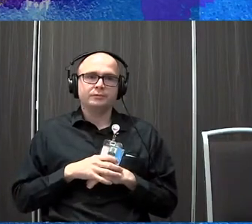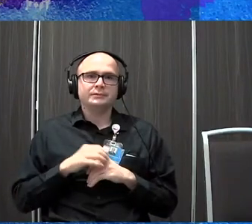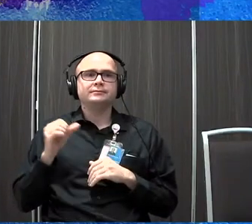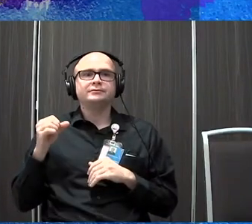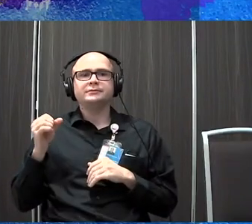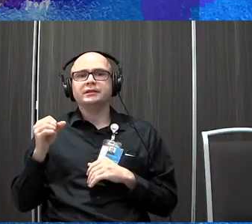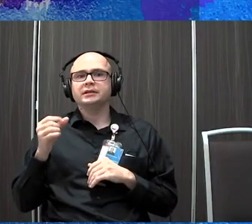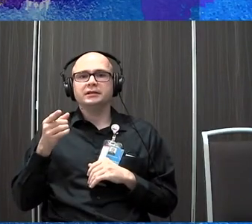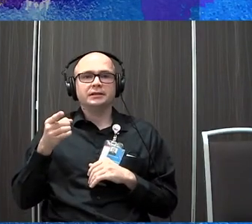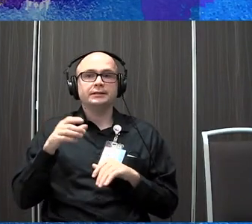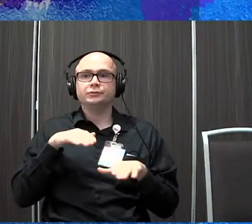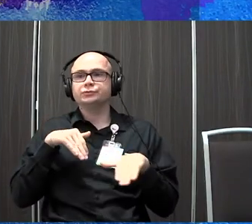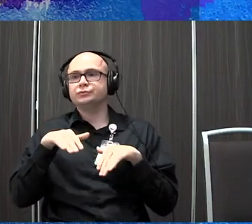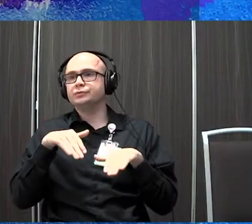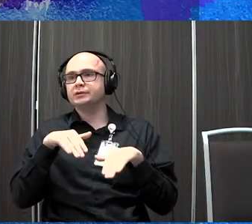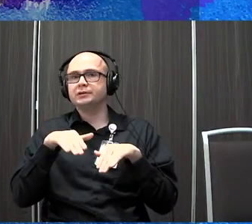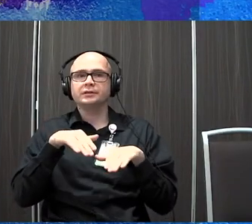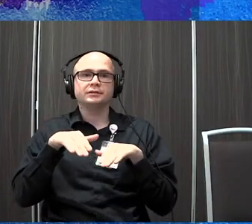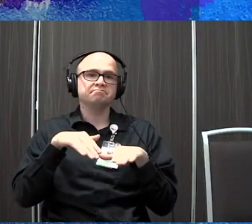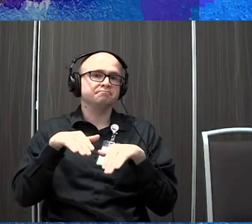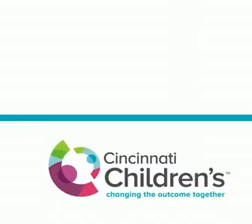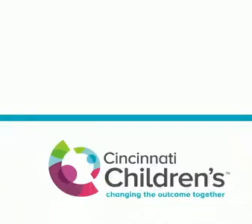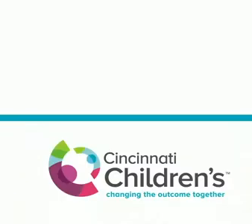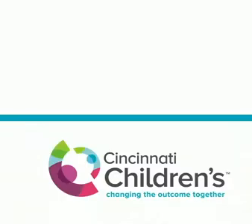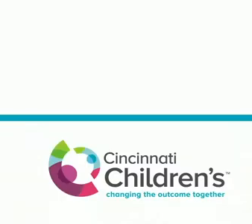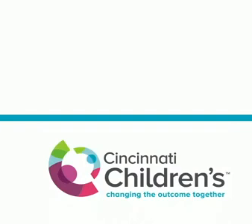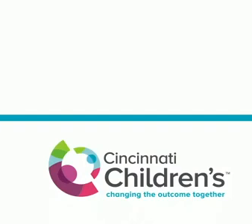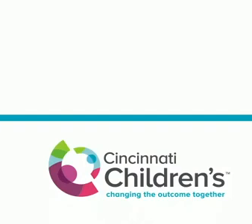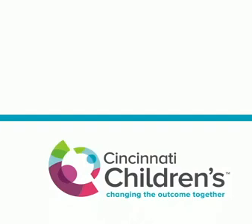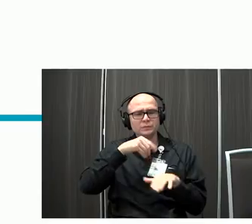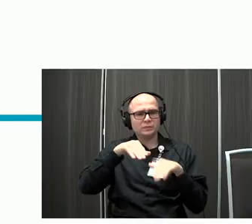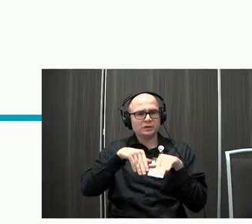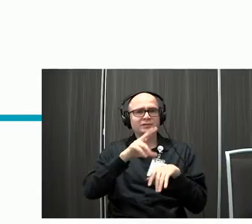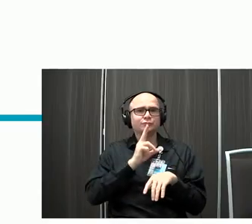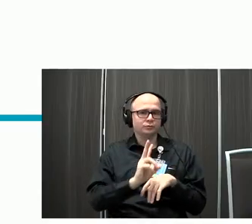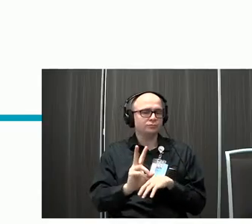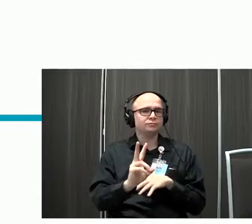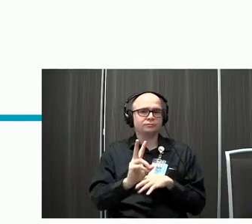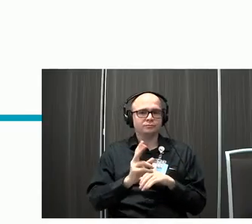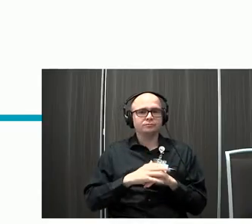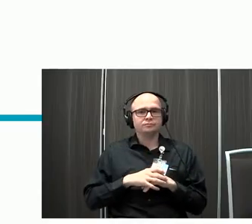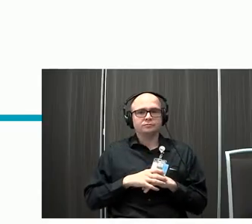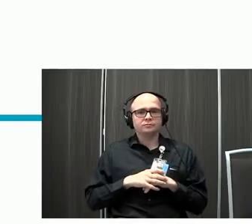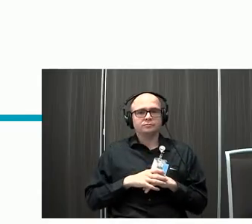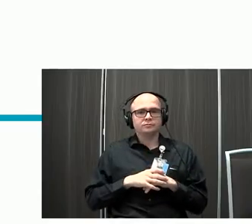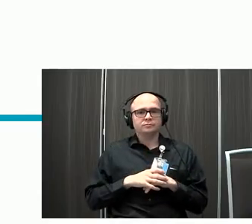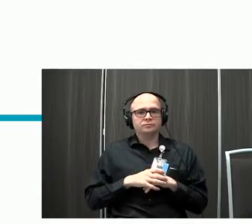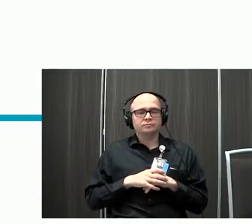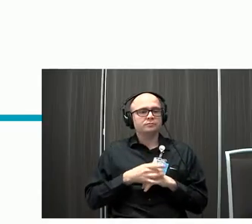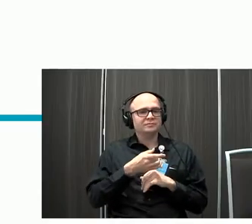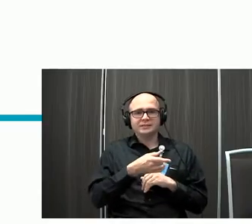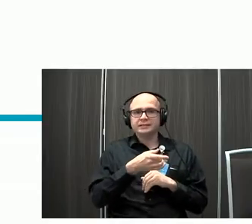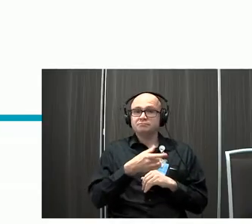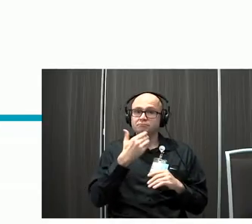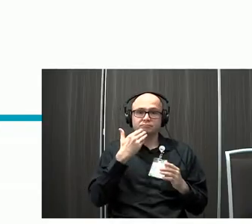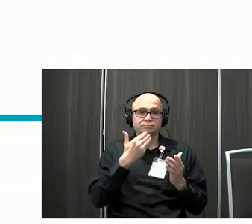yeah, so he's been walking, um, Grayson started walking right around two years old. Um, so he, um, we had a